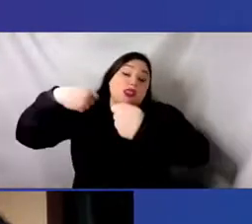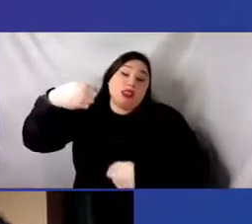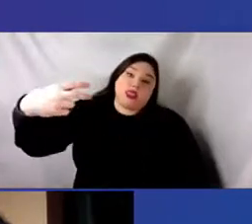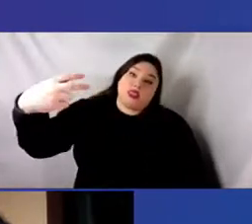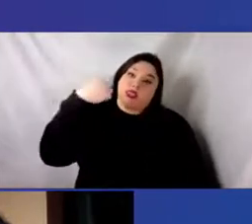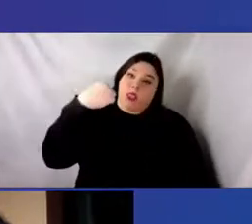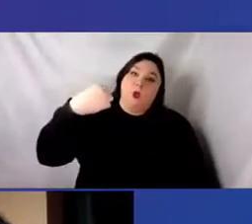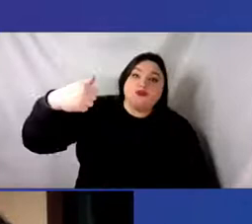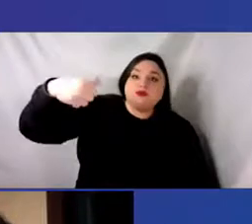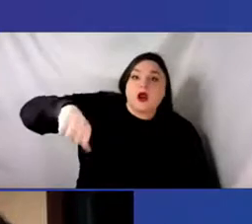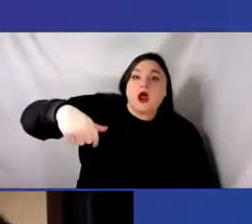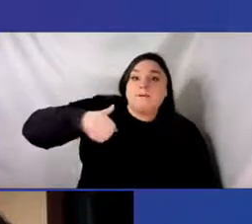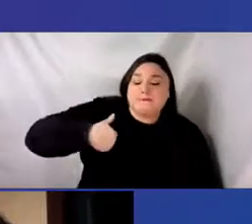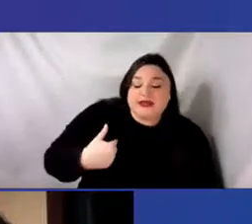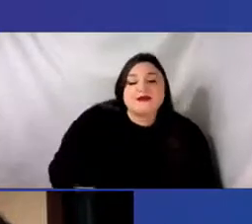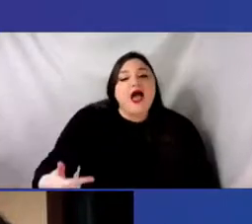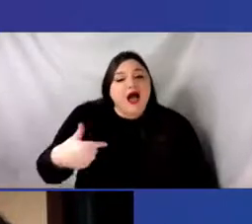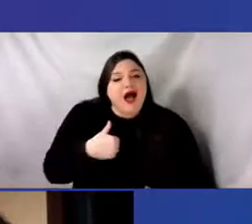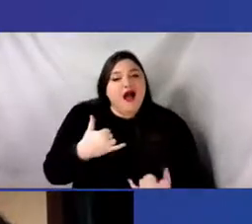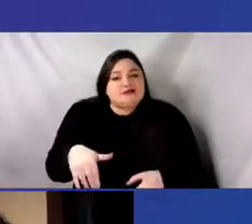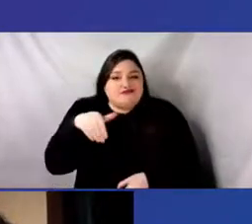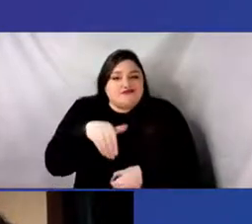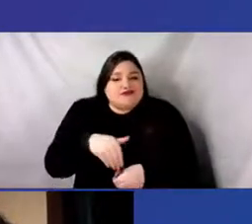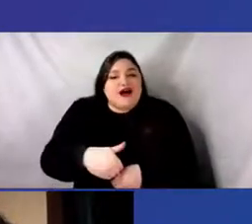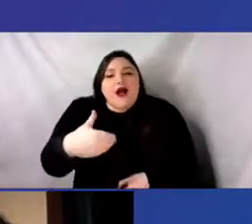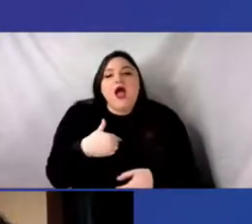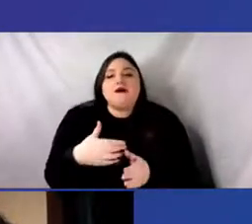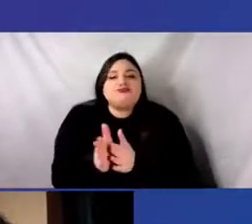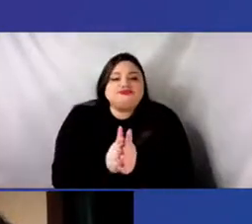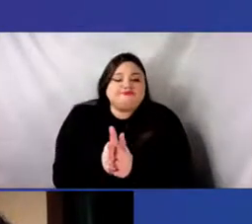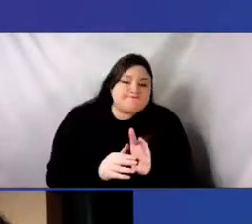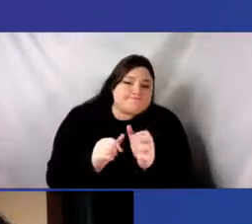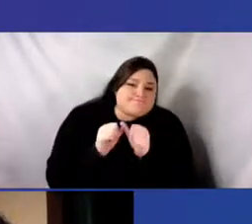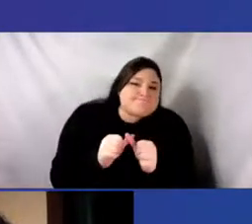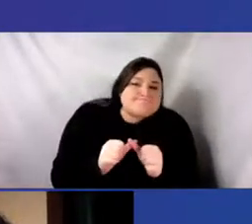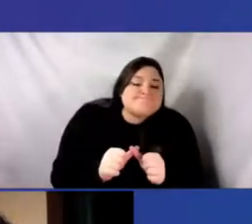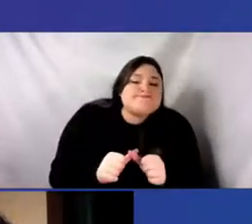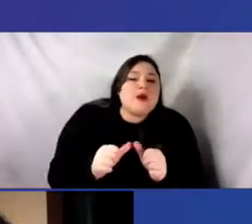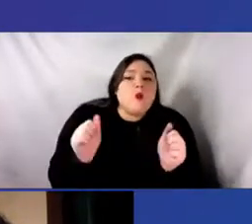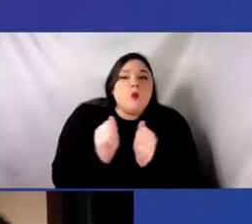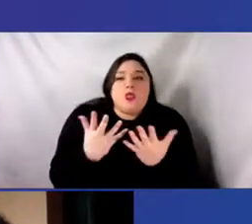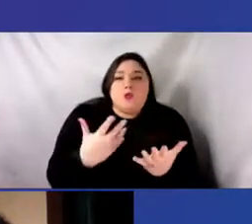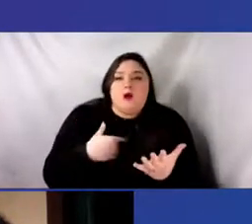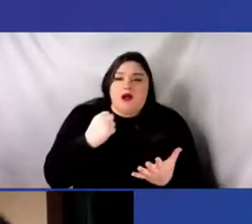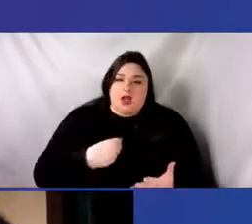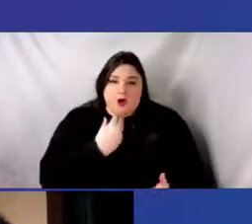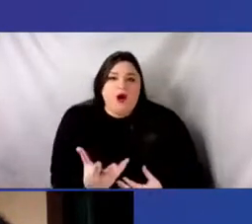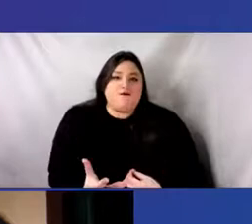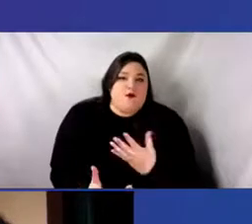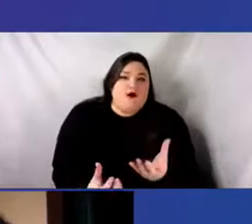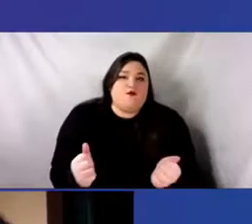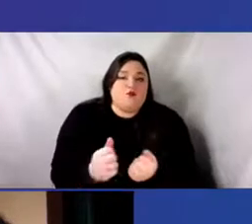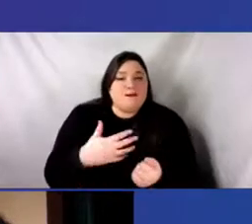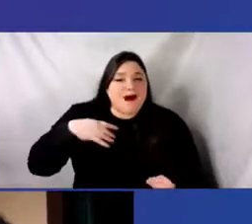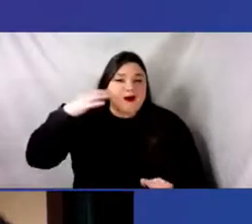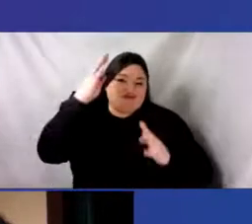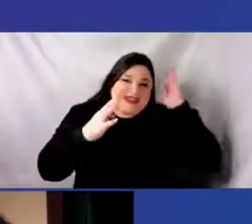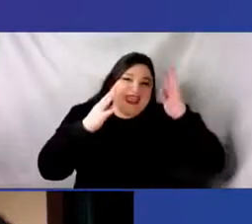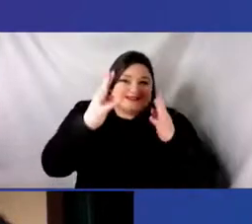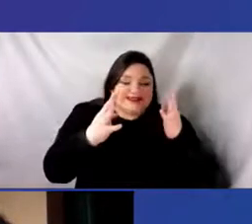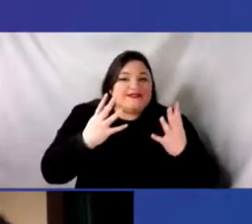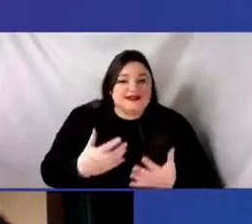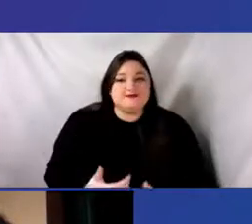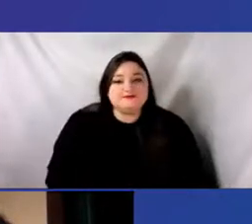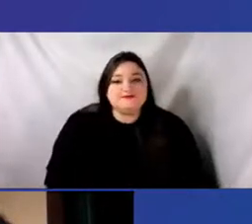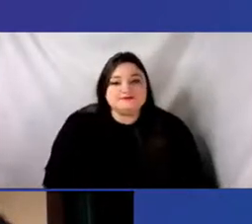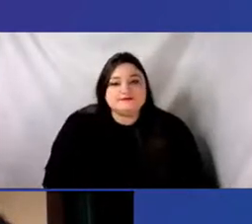resilience and what I feel that I can offer with my creativity of, for us to consider